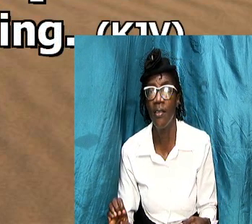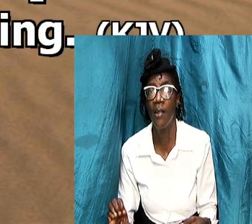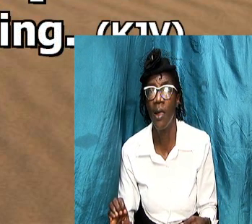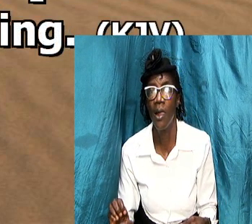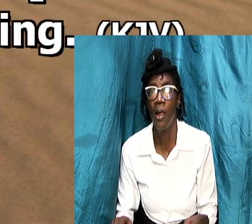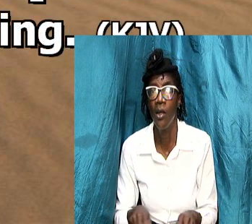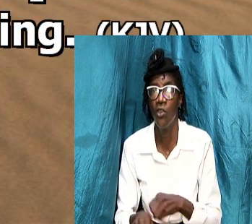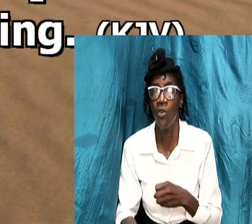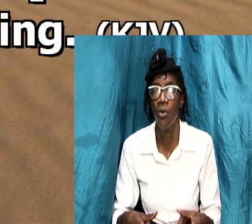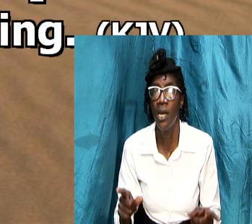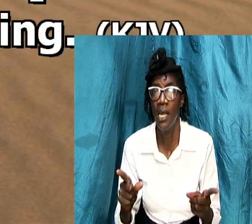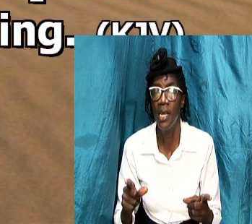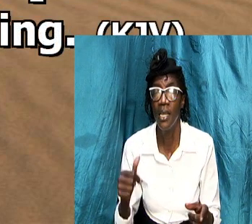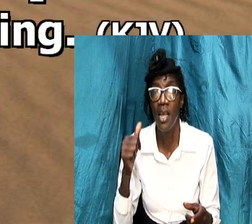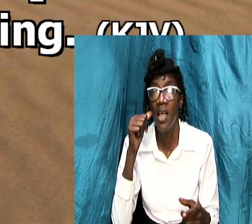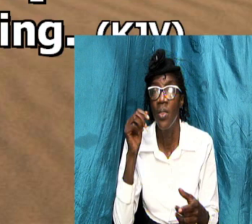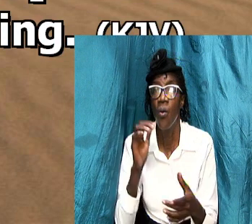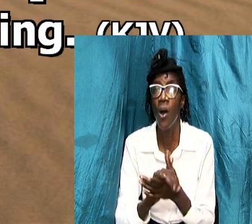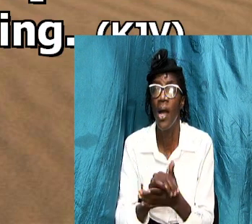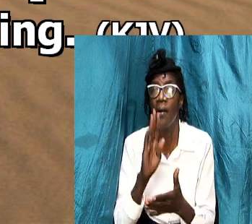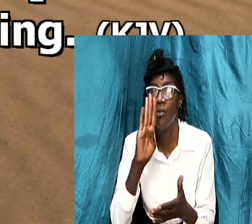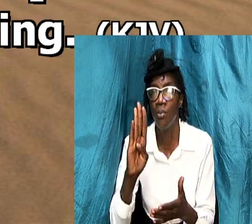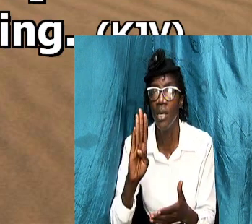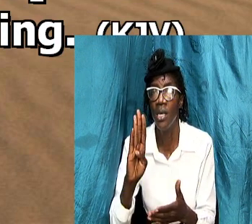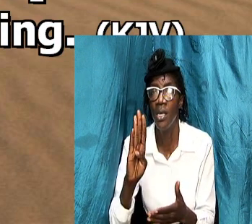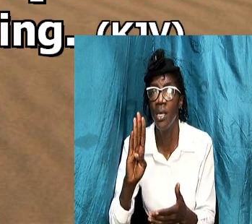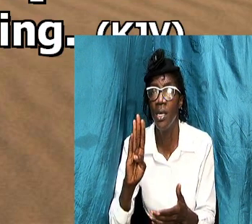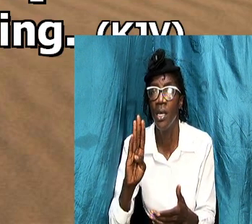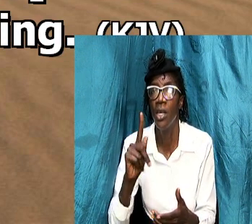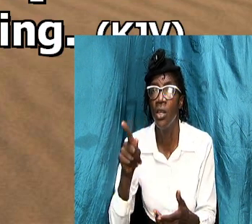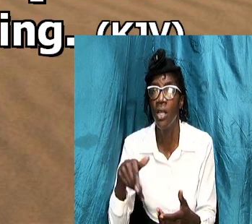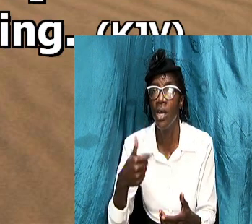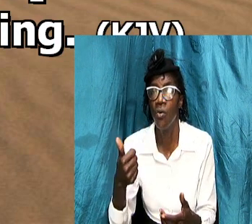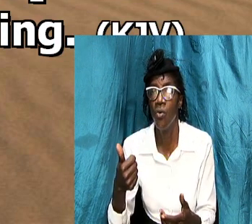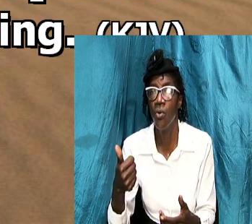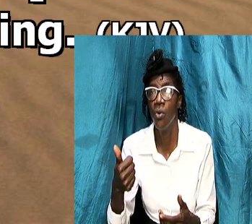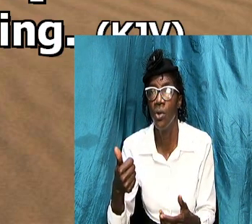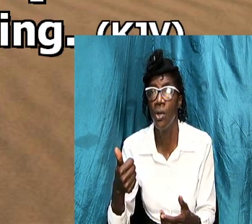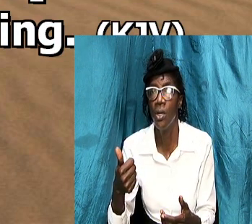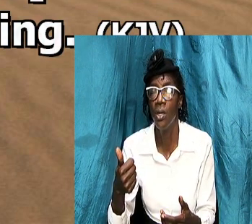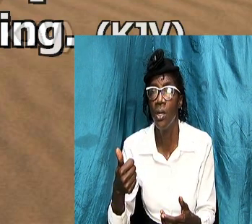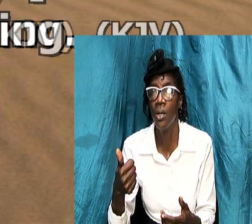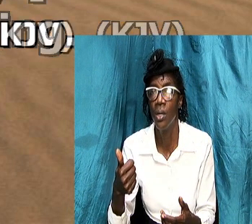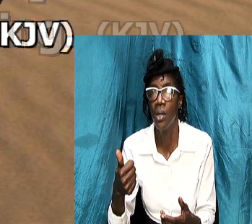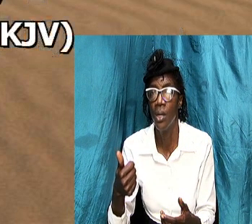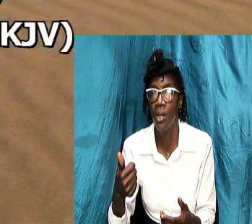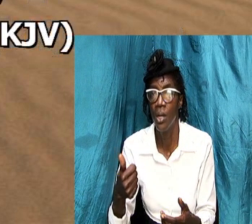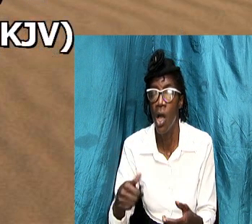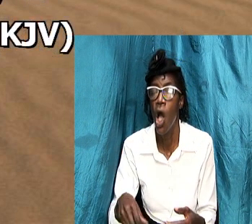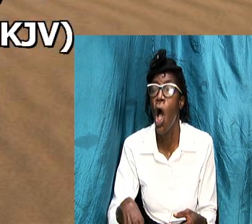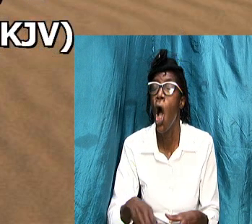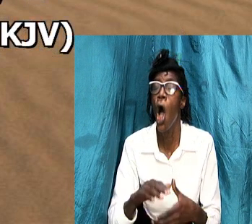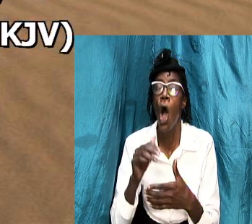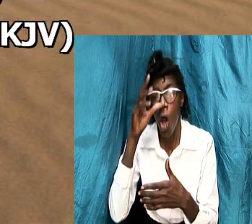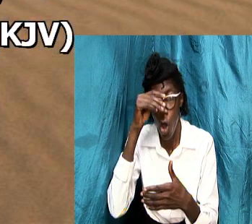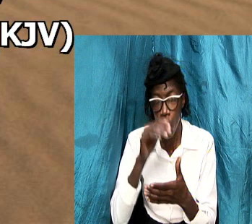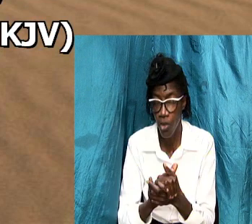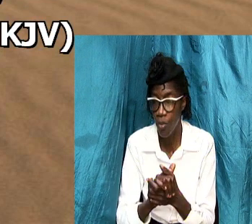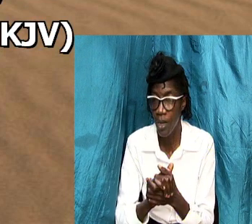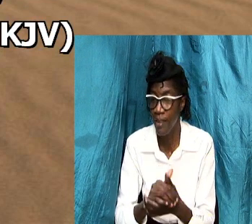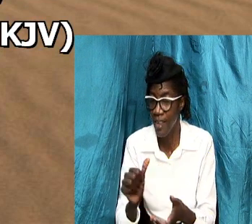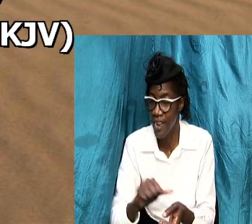so let the wives be to their own husbands in everything husbands